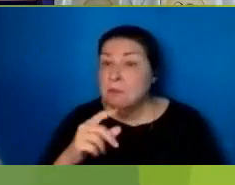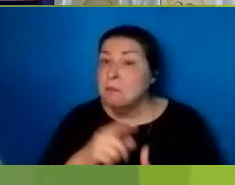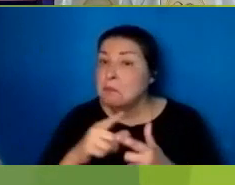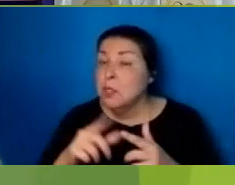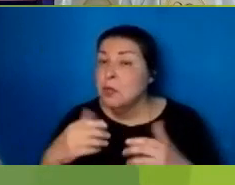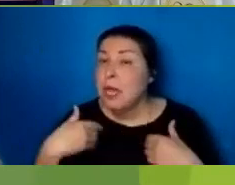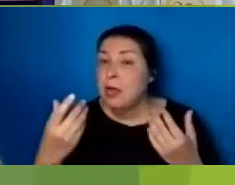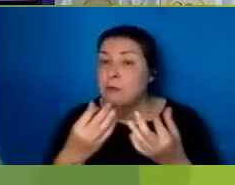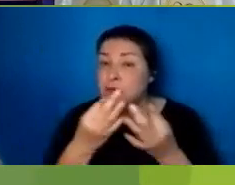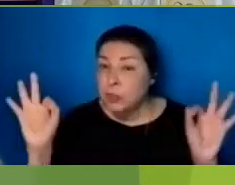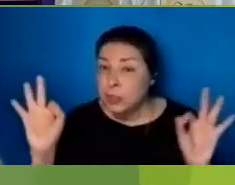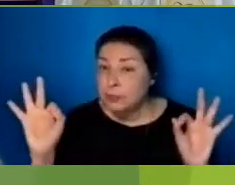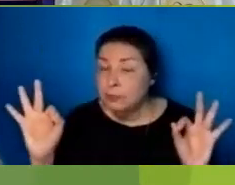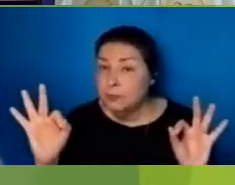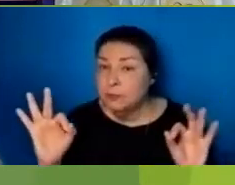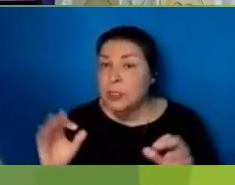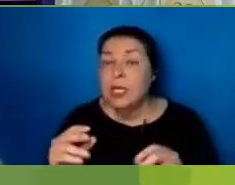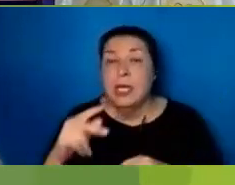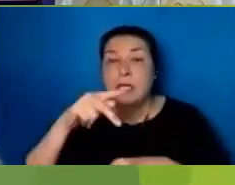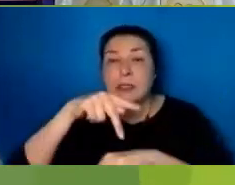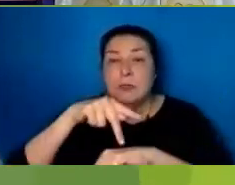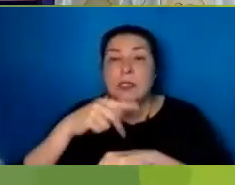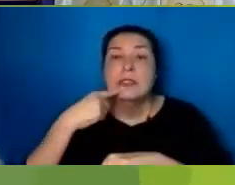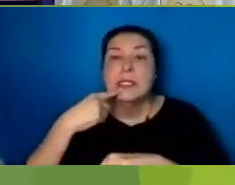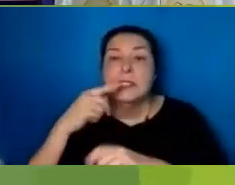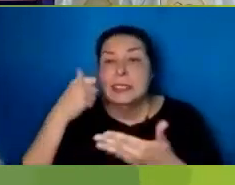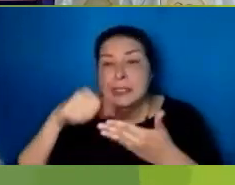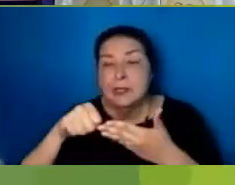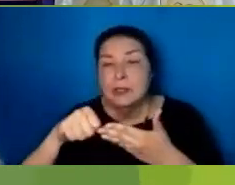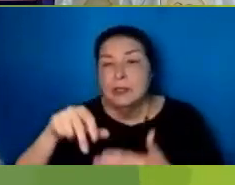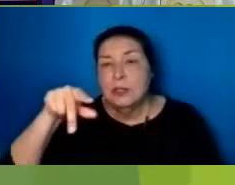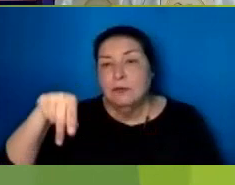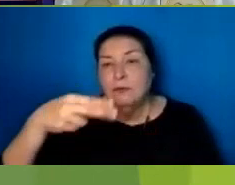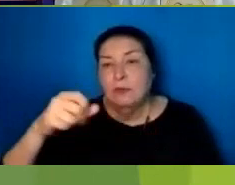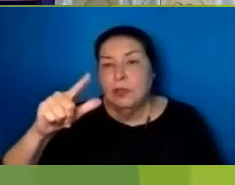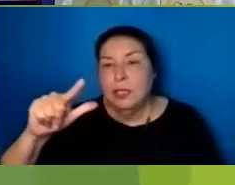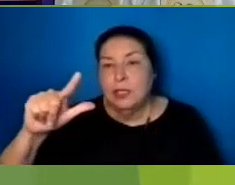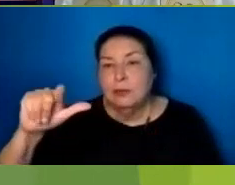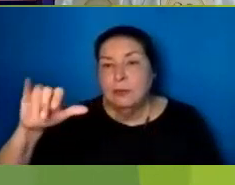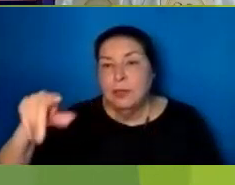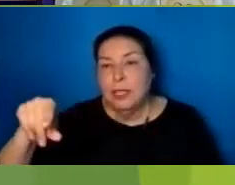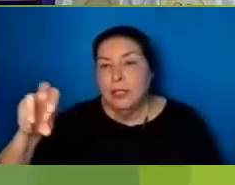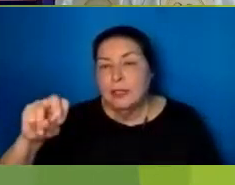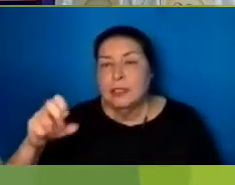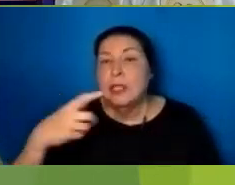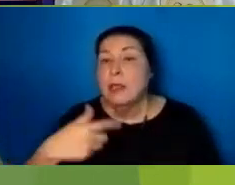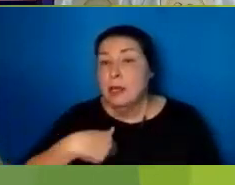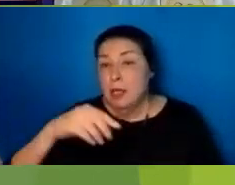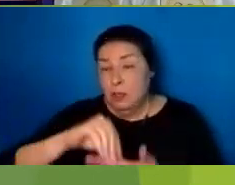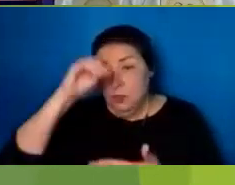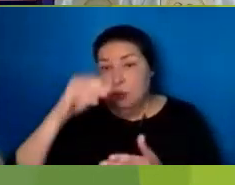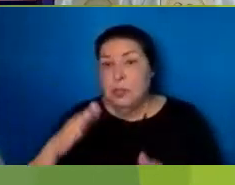As St. Paul says In his Letter To the Philippians For I Have learned To be Content Whatever The Circumstances